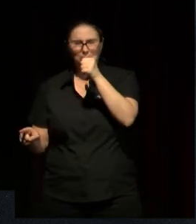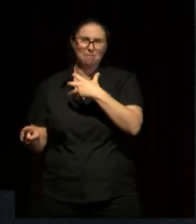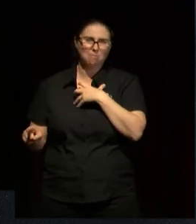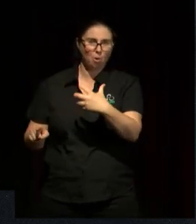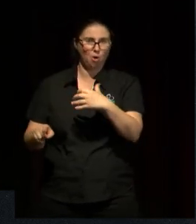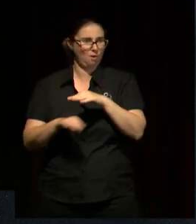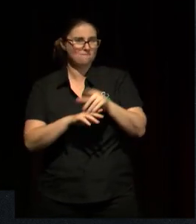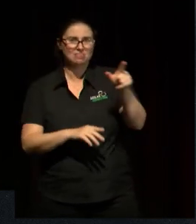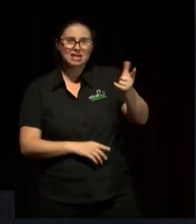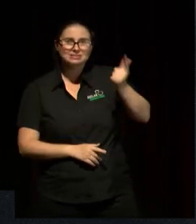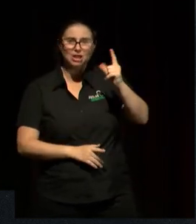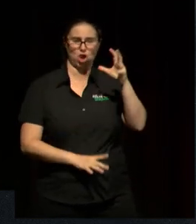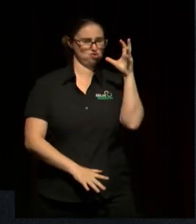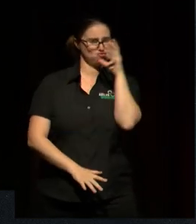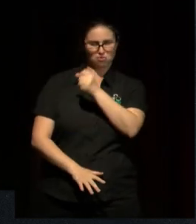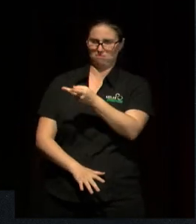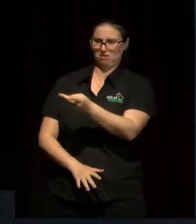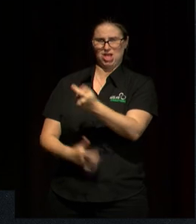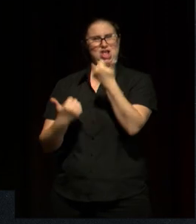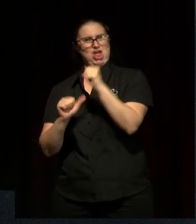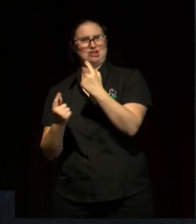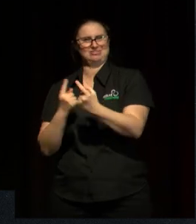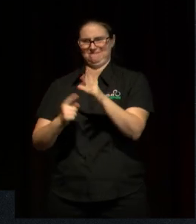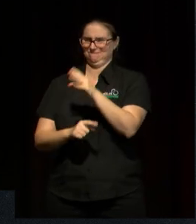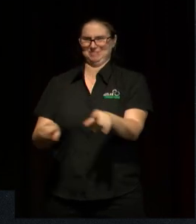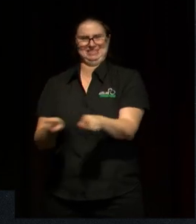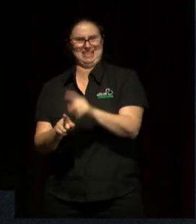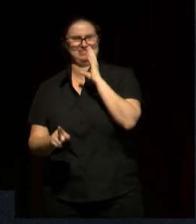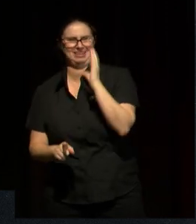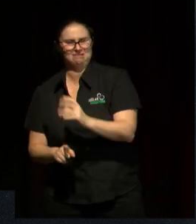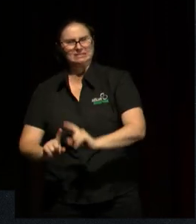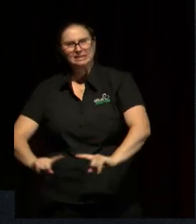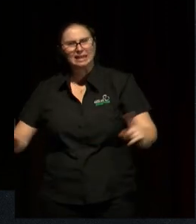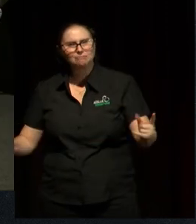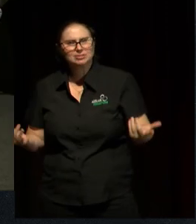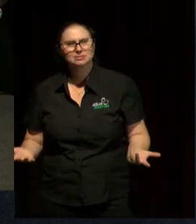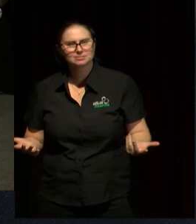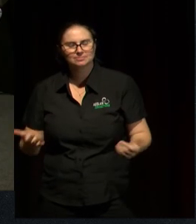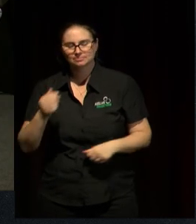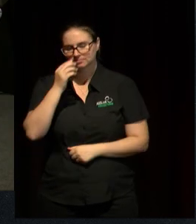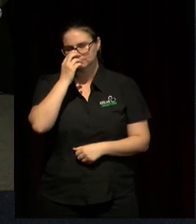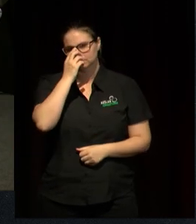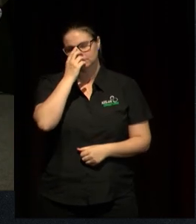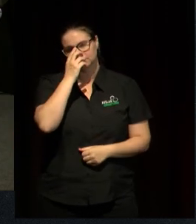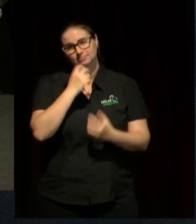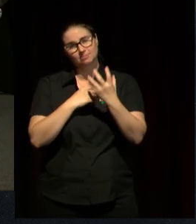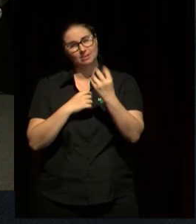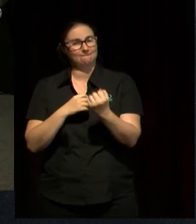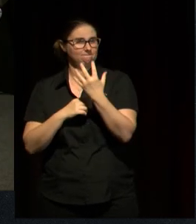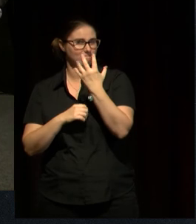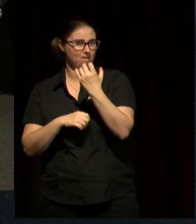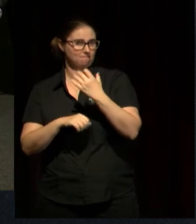at that point. Right. We have about five more minutes, so I'm just going to take up this question from